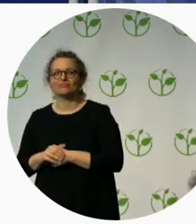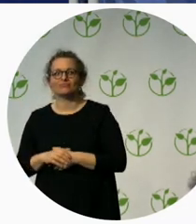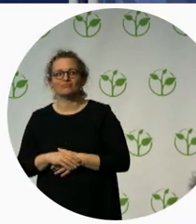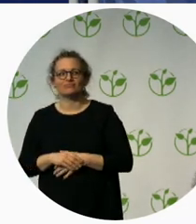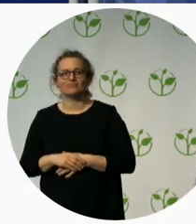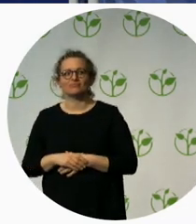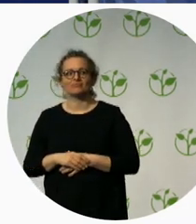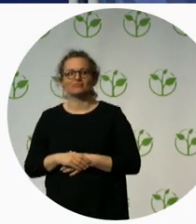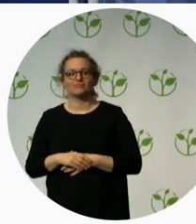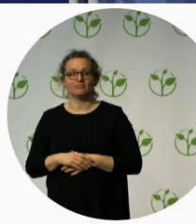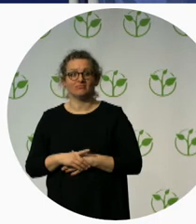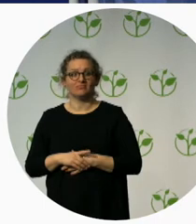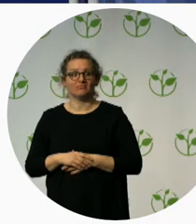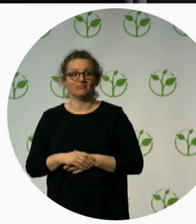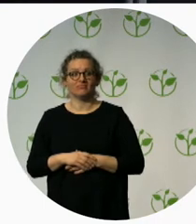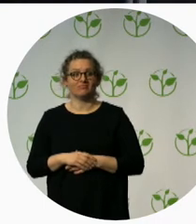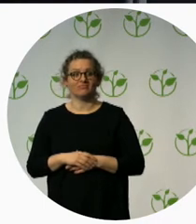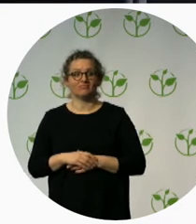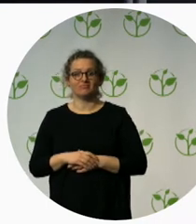Someone wants more info.